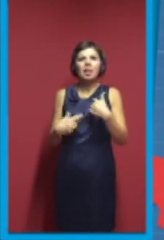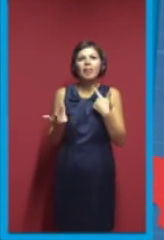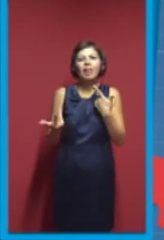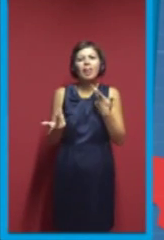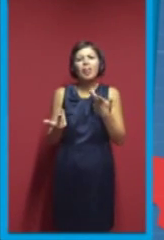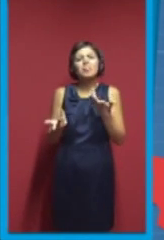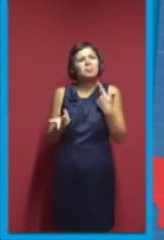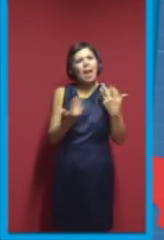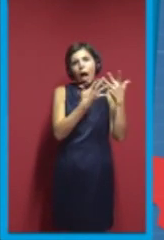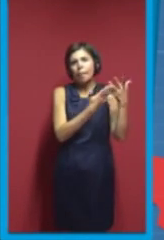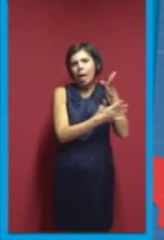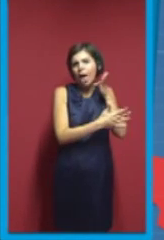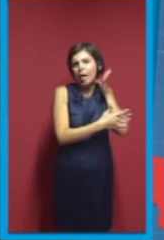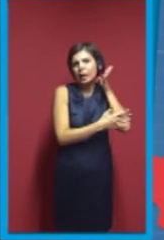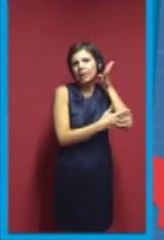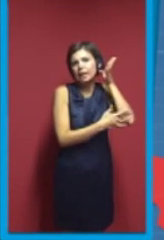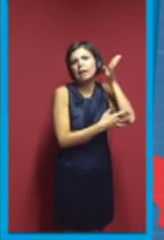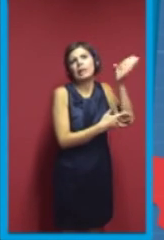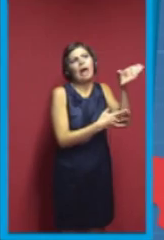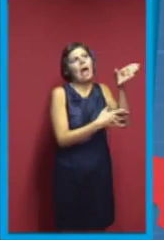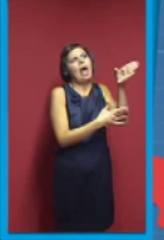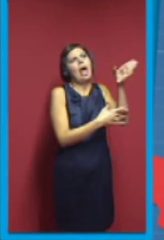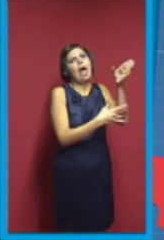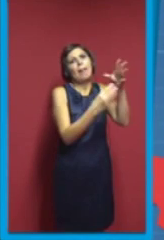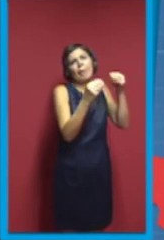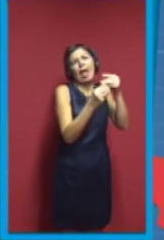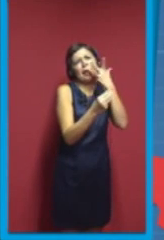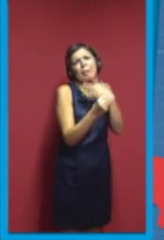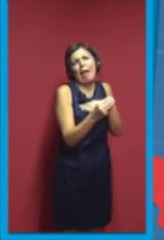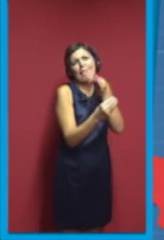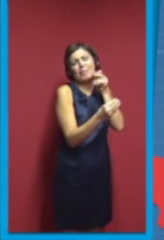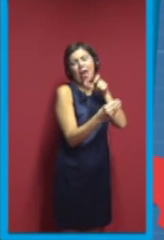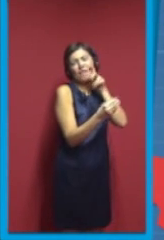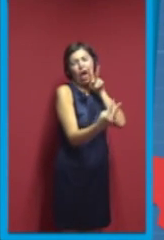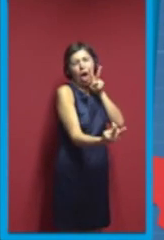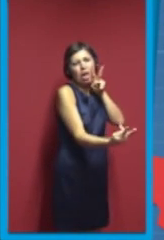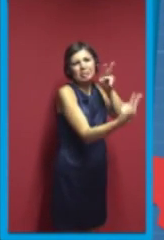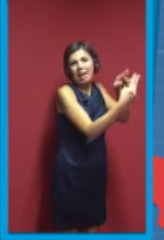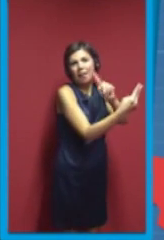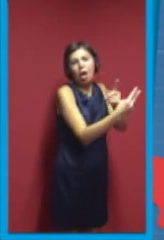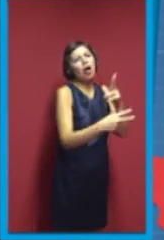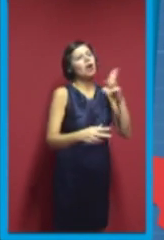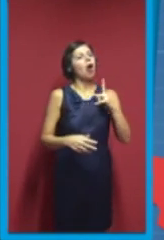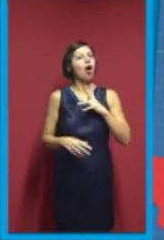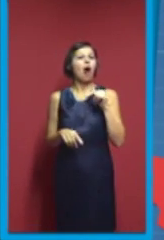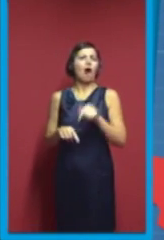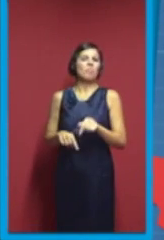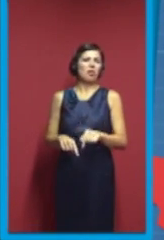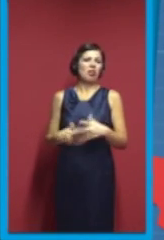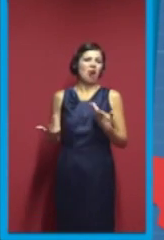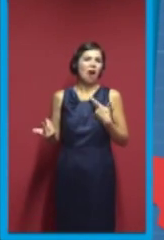all my favorite makers, right? So, I think they deserve another small applause. Come on. Yeah.